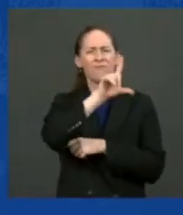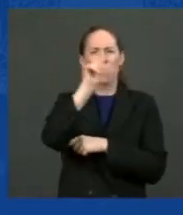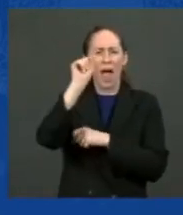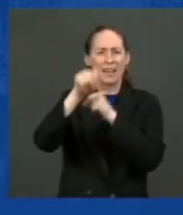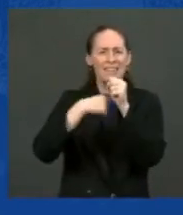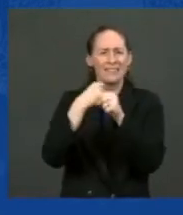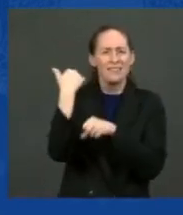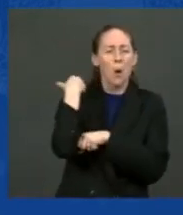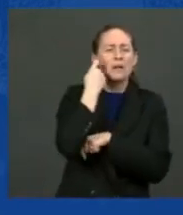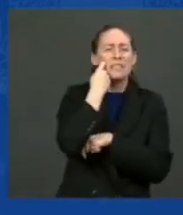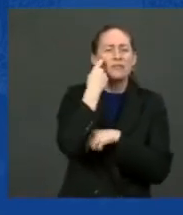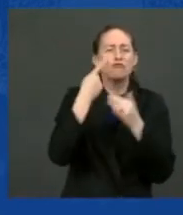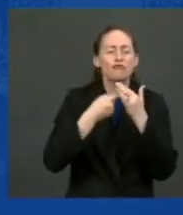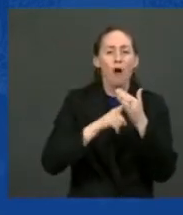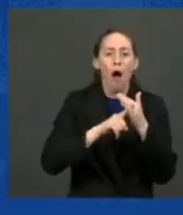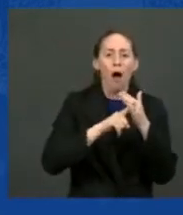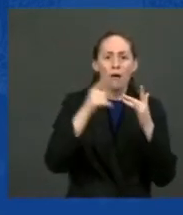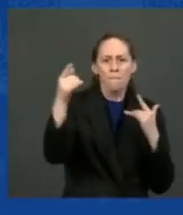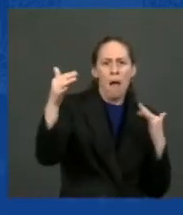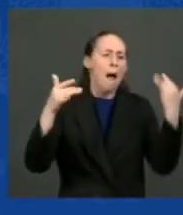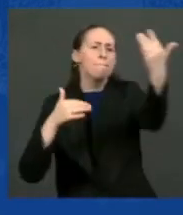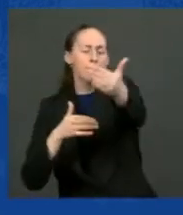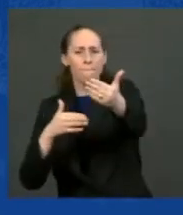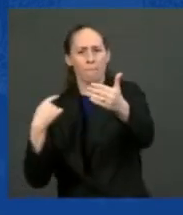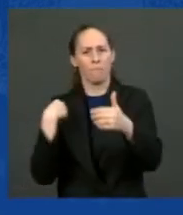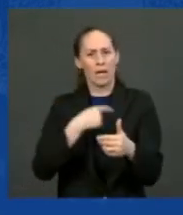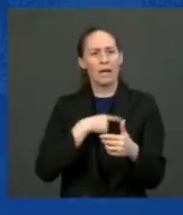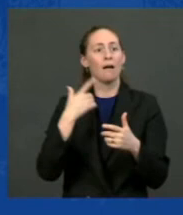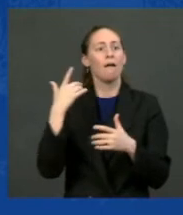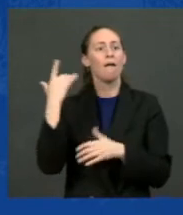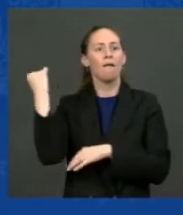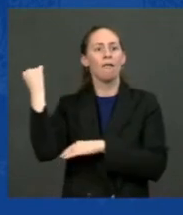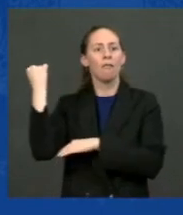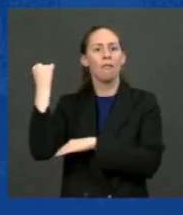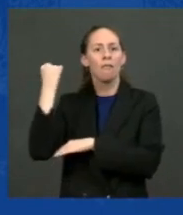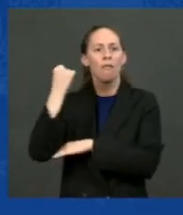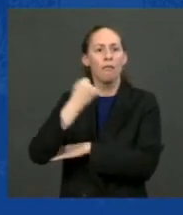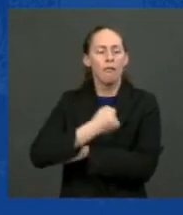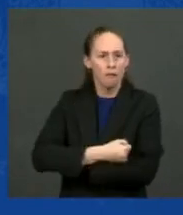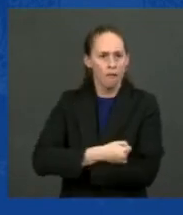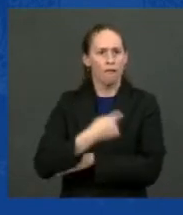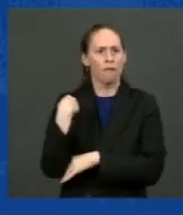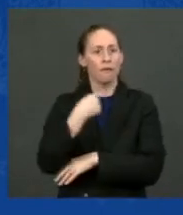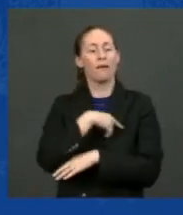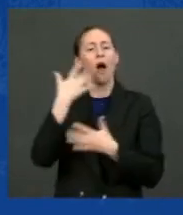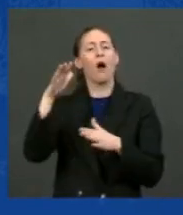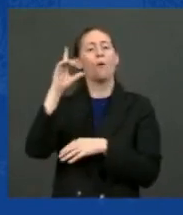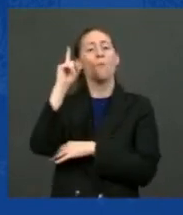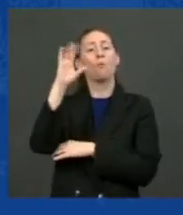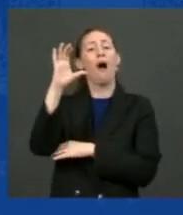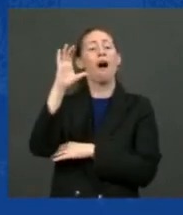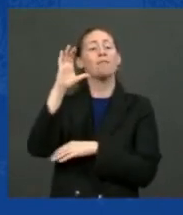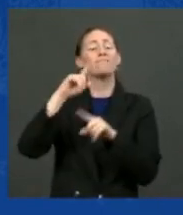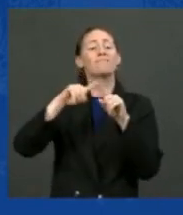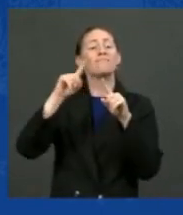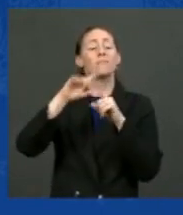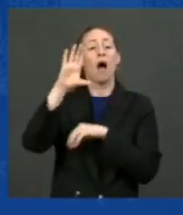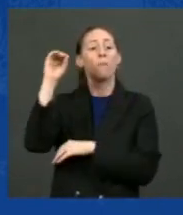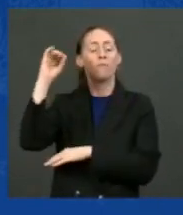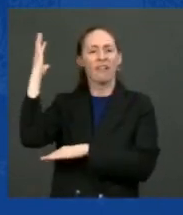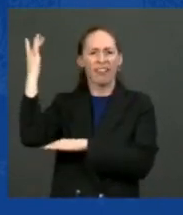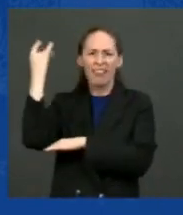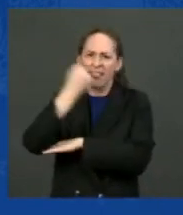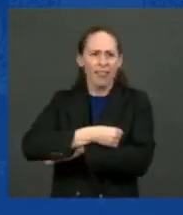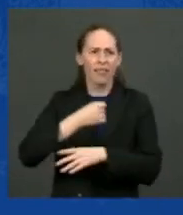shuttered. We went from 100 U.S. steel companies to 51. and employment in American steel industry dropped by